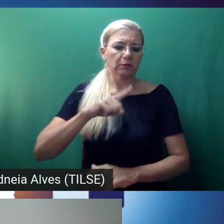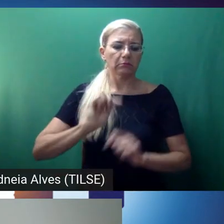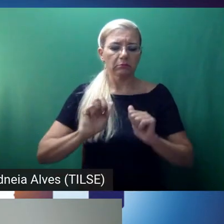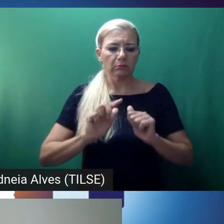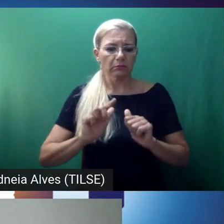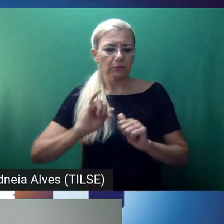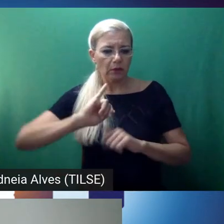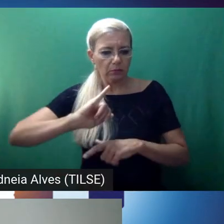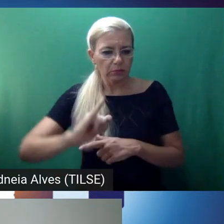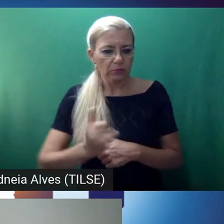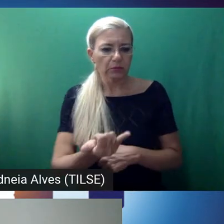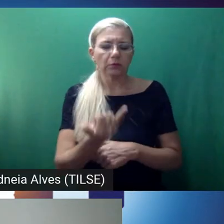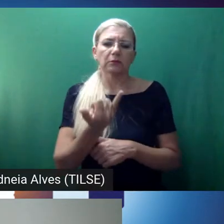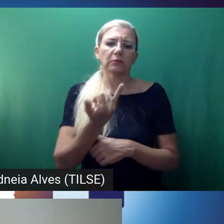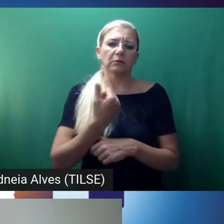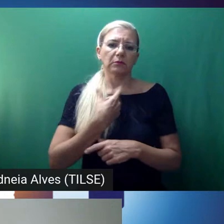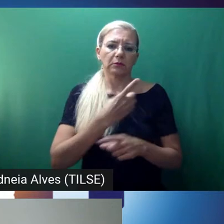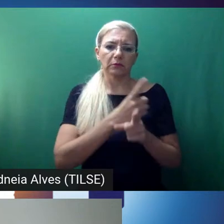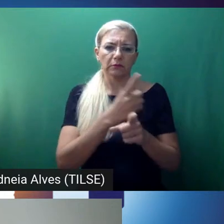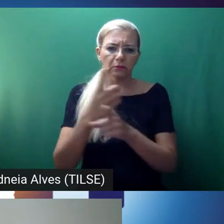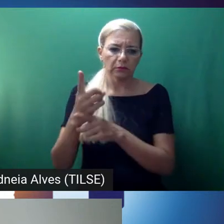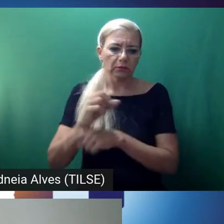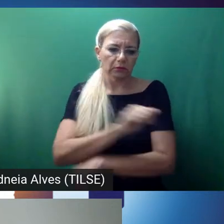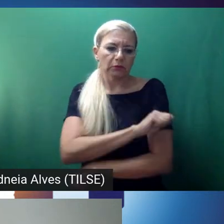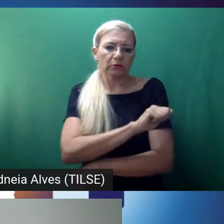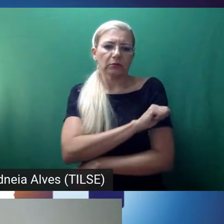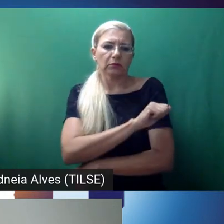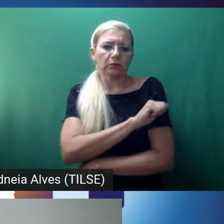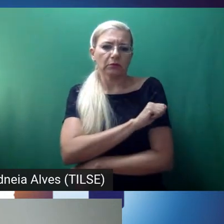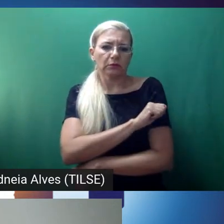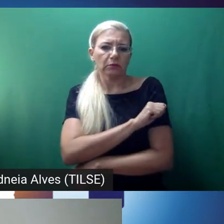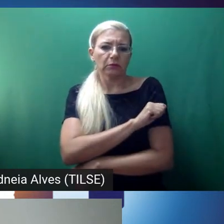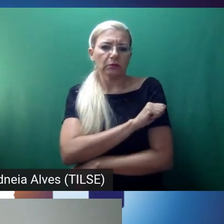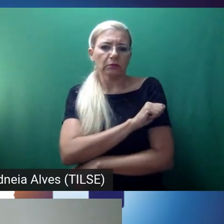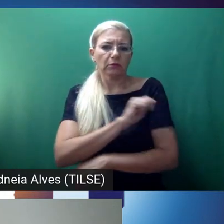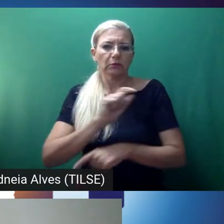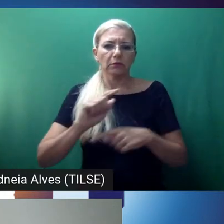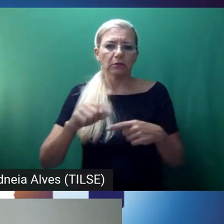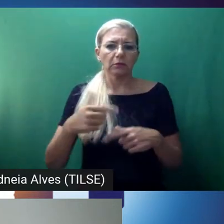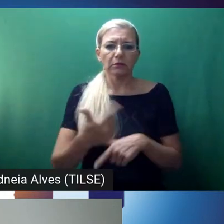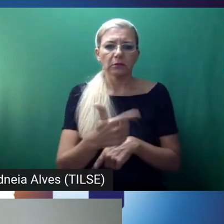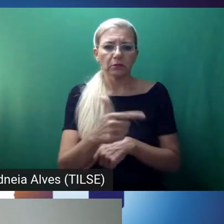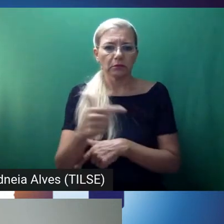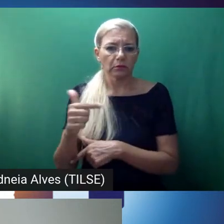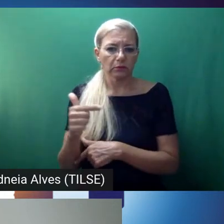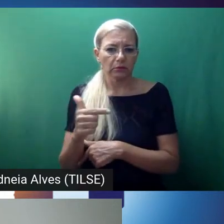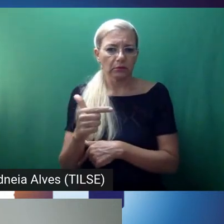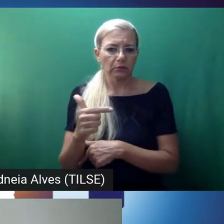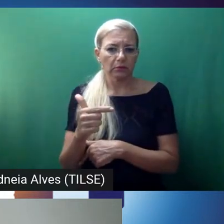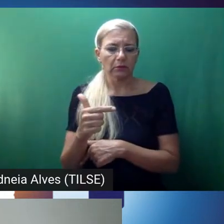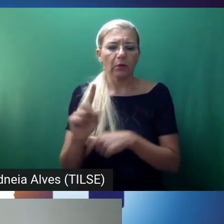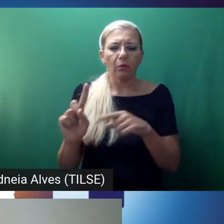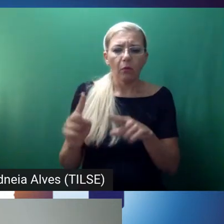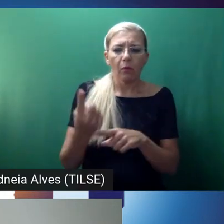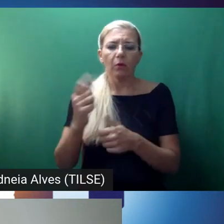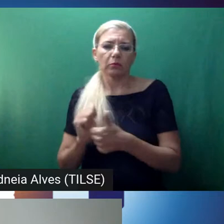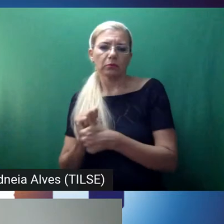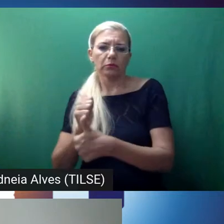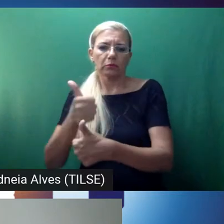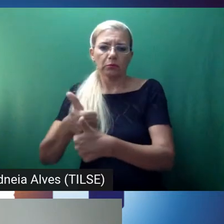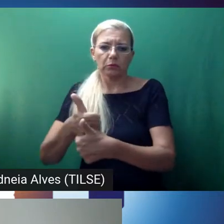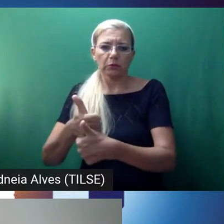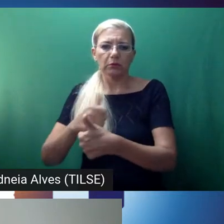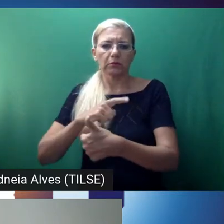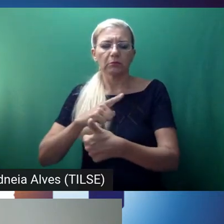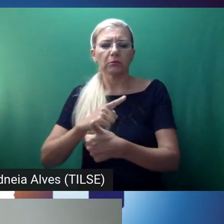students from different nationalities. And for me, not having the L1 support was quite challenging